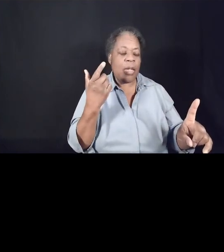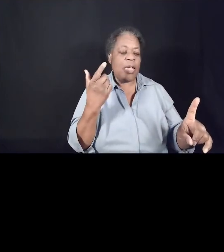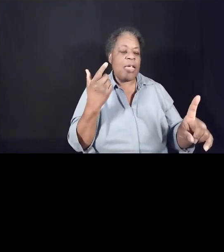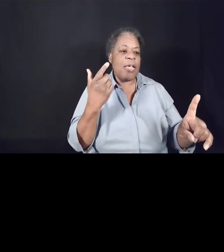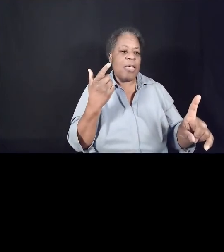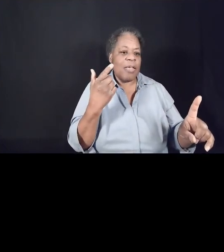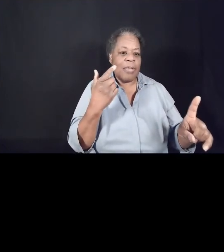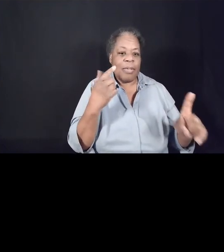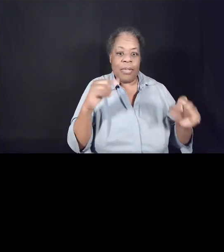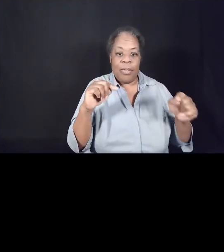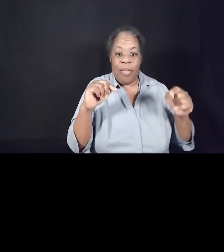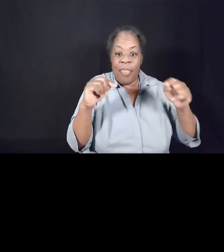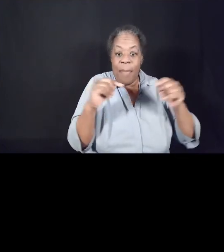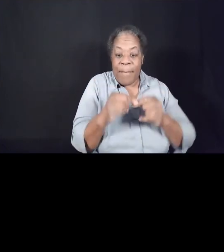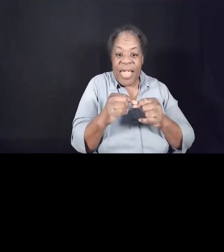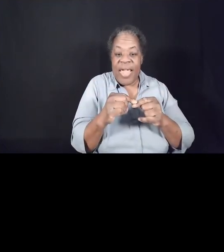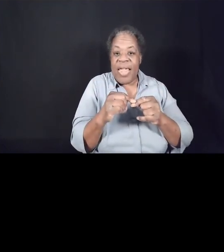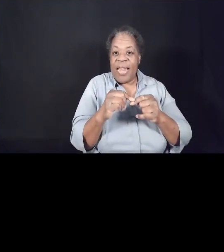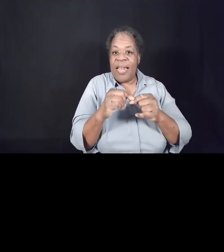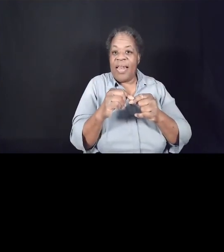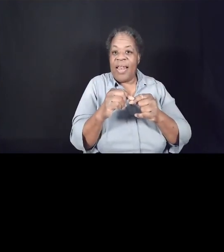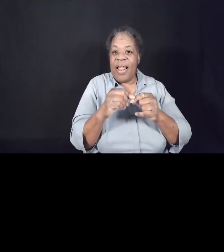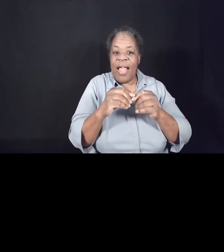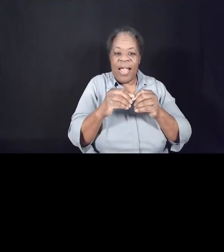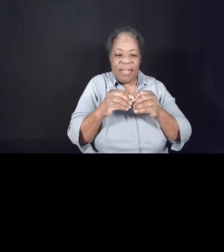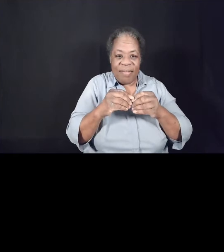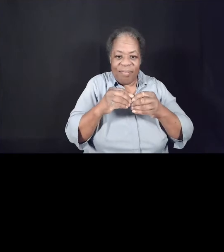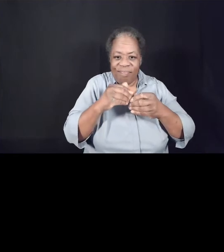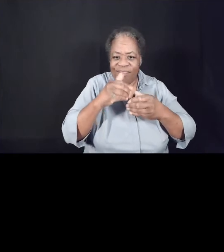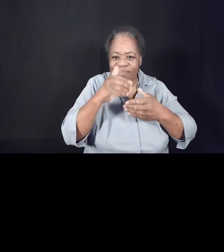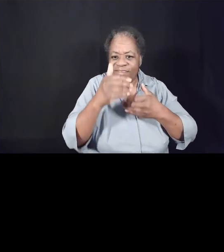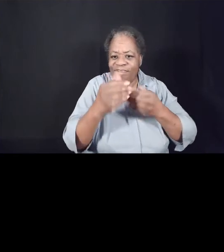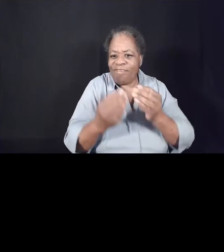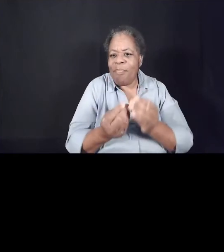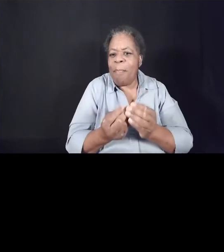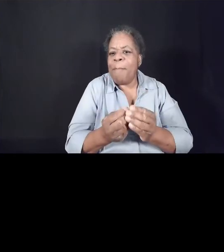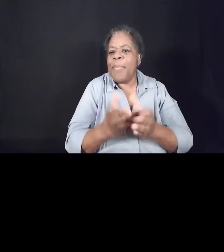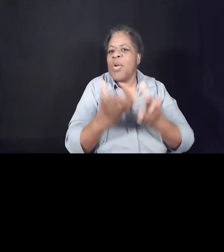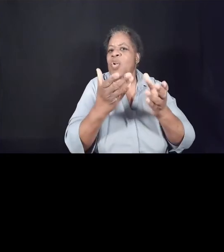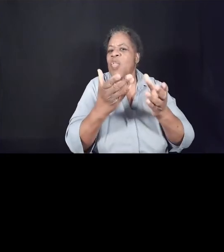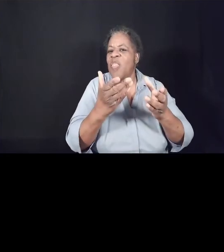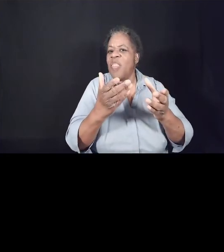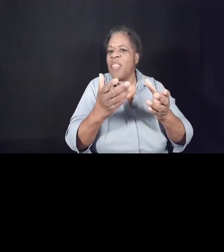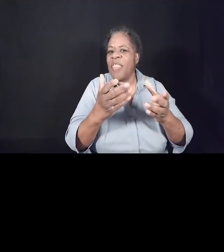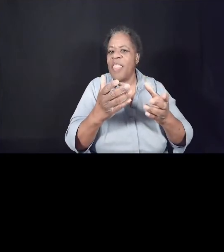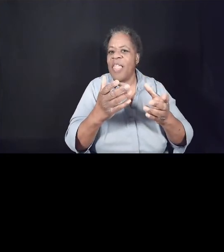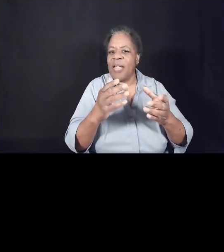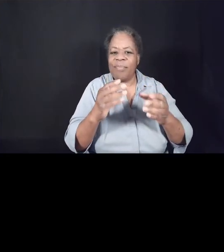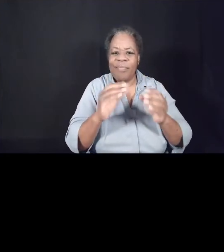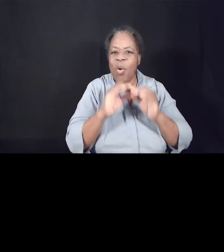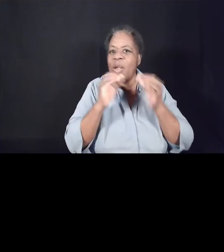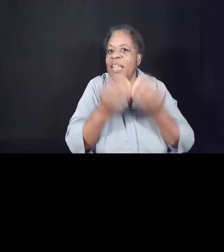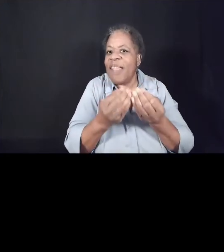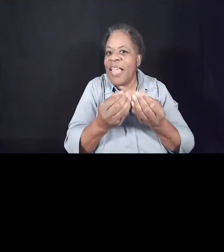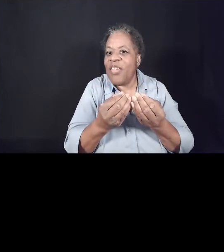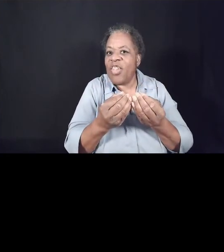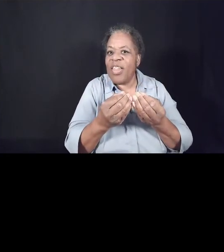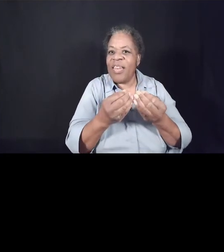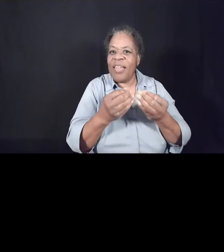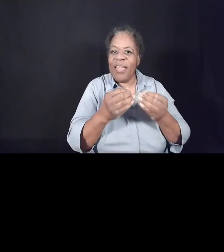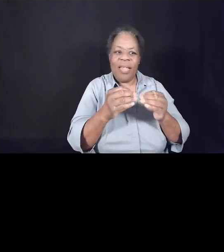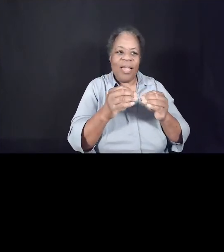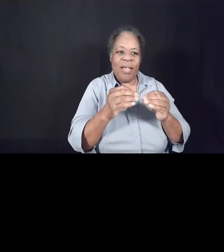has come forth some really great organizations. And one that I'm really excited about is the Asian American Christian Collaborative.